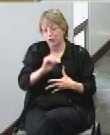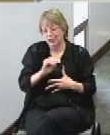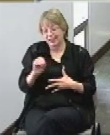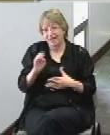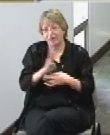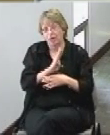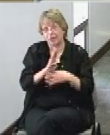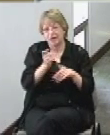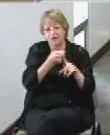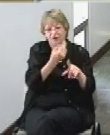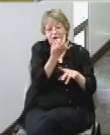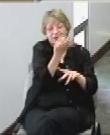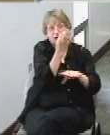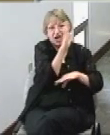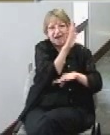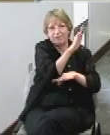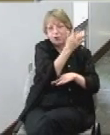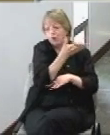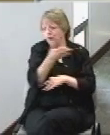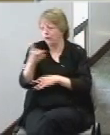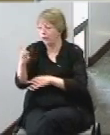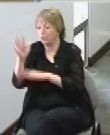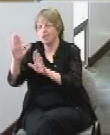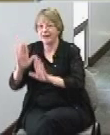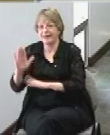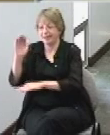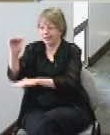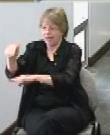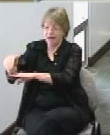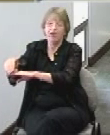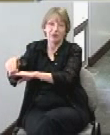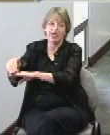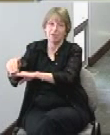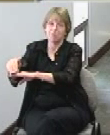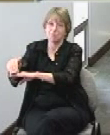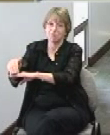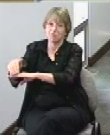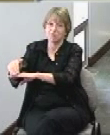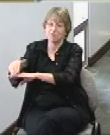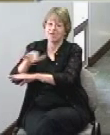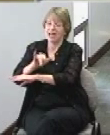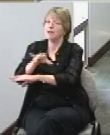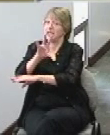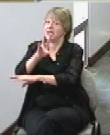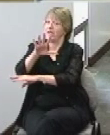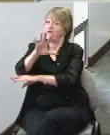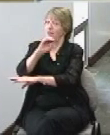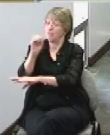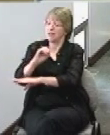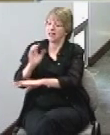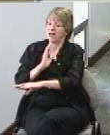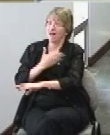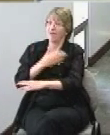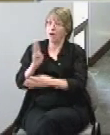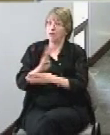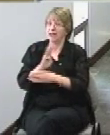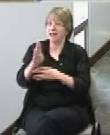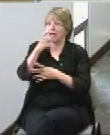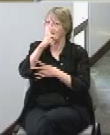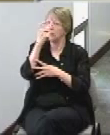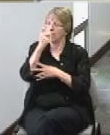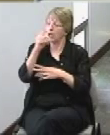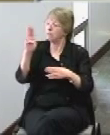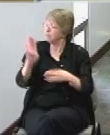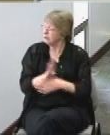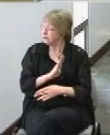Friday afternoon through Sunday evening so and summers will be very busy